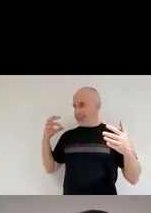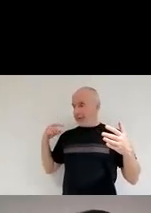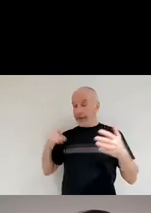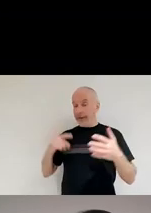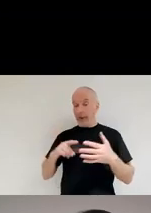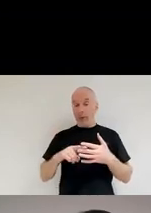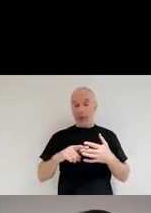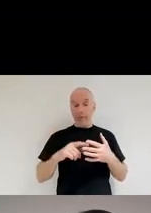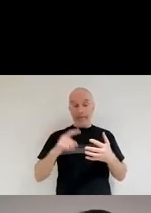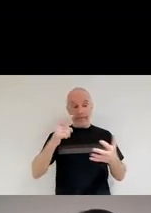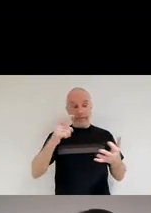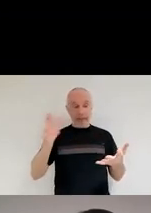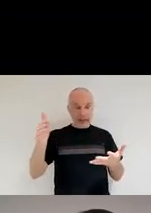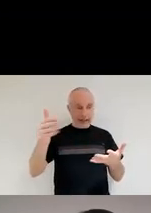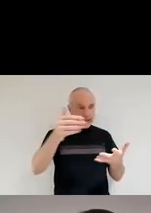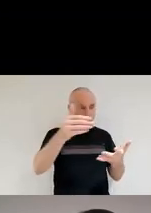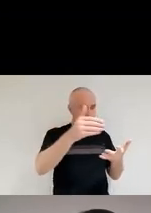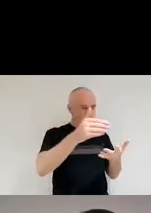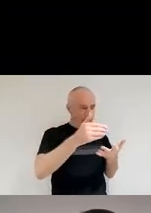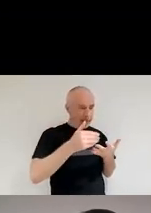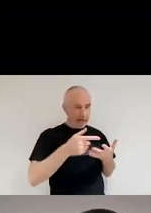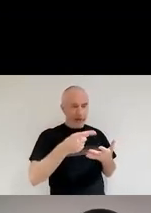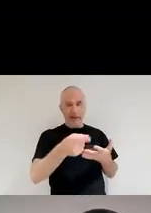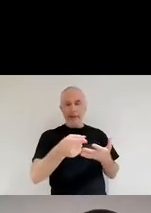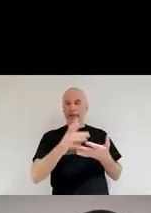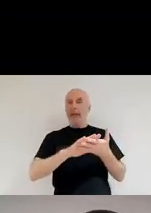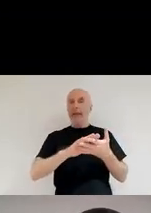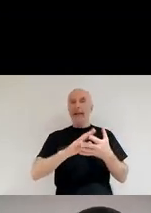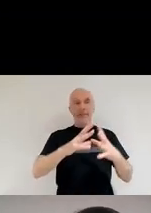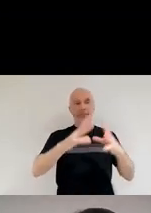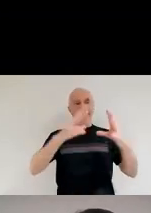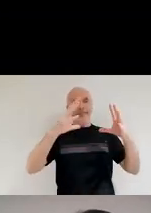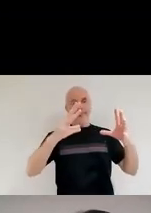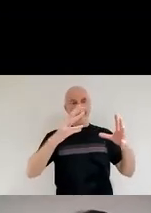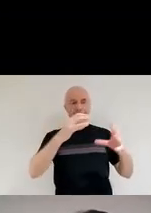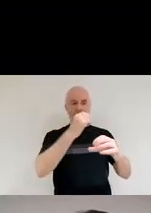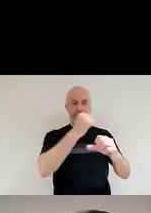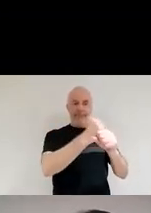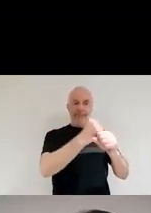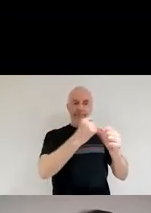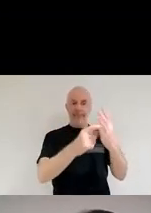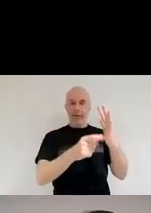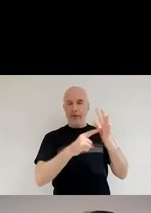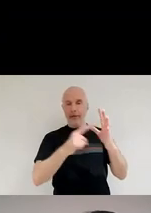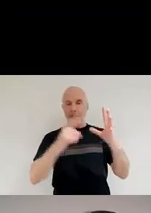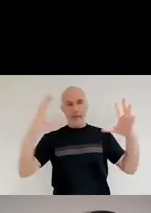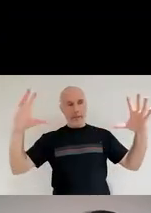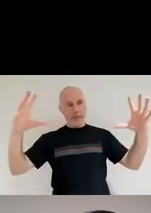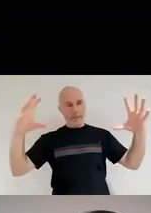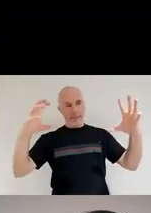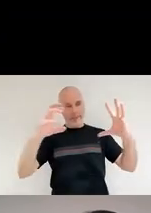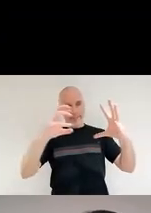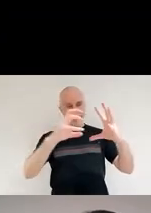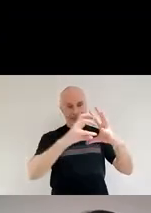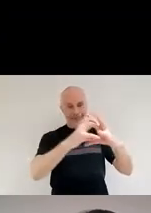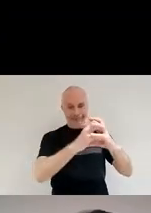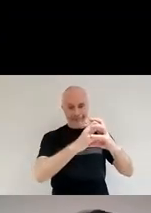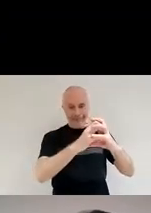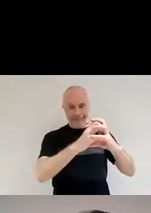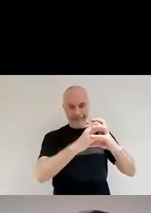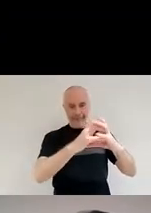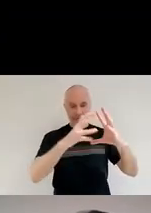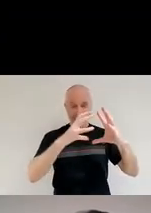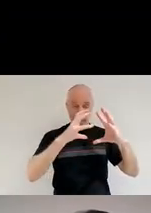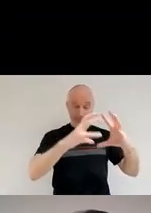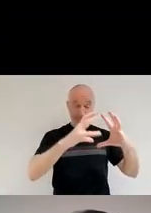so that you would, the gravitational force would just pull everything together and contract things to densities high